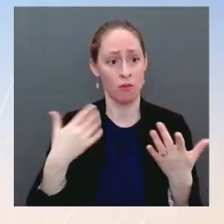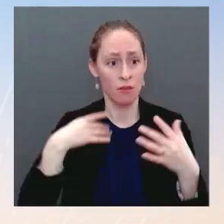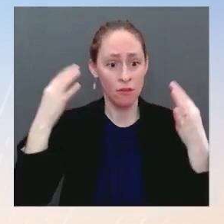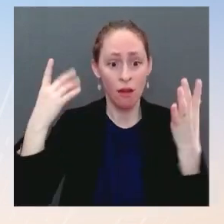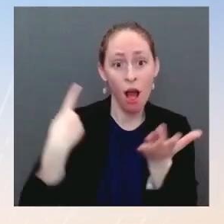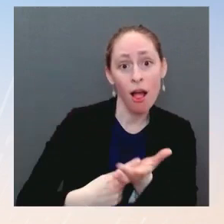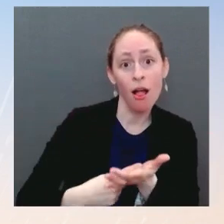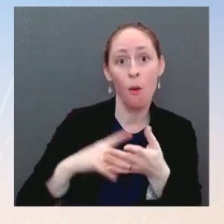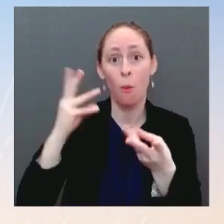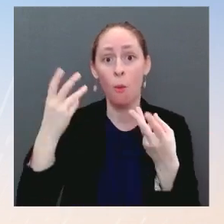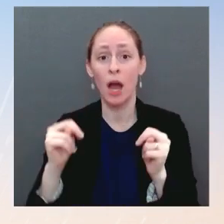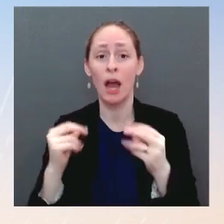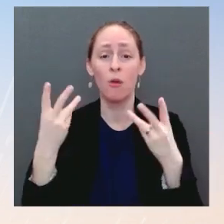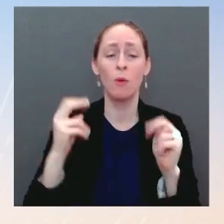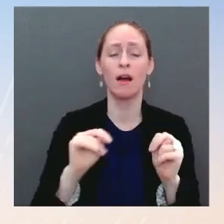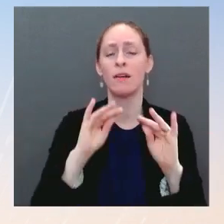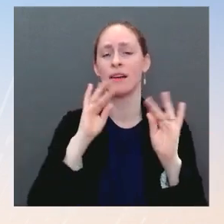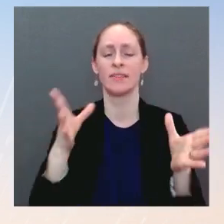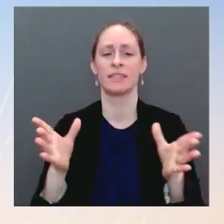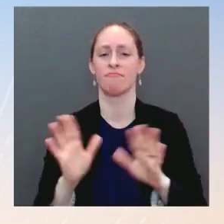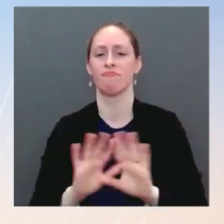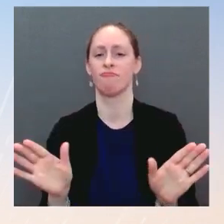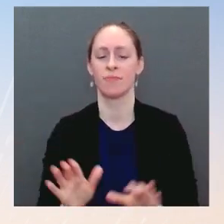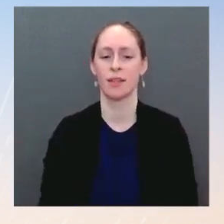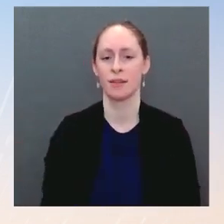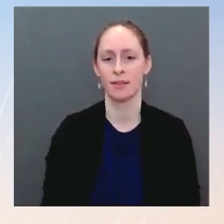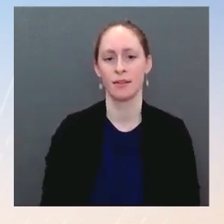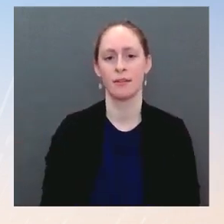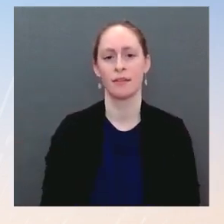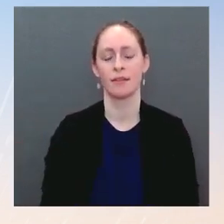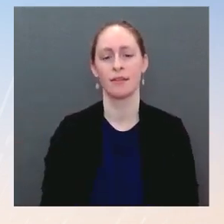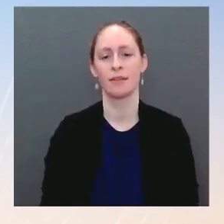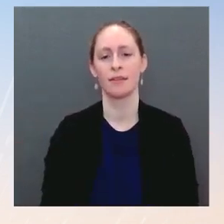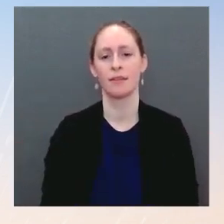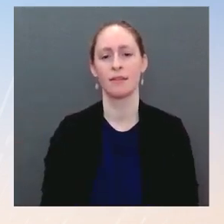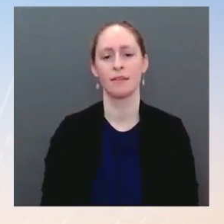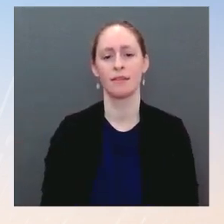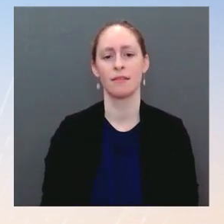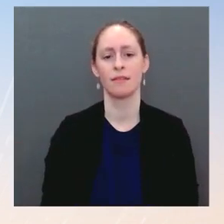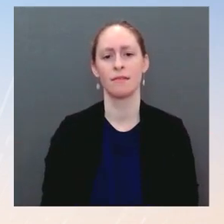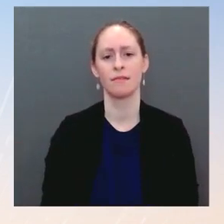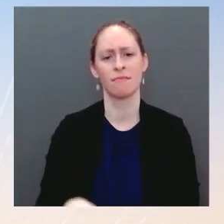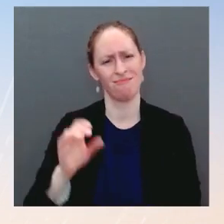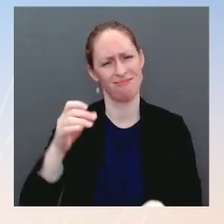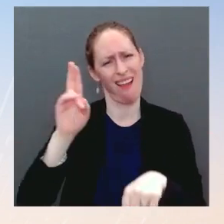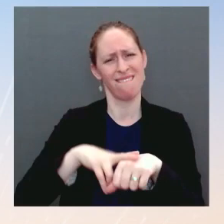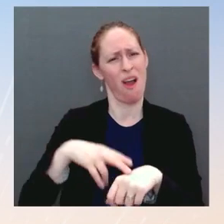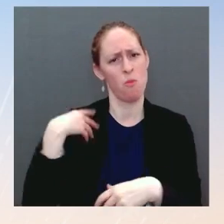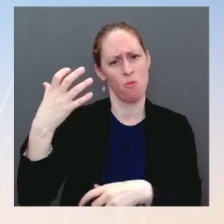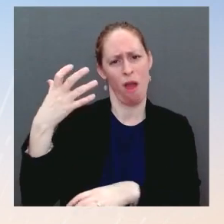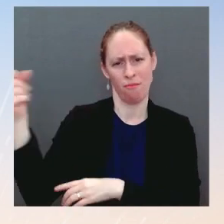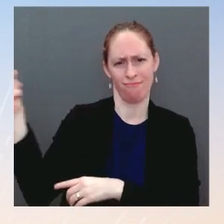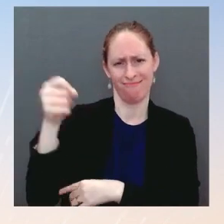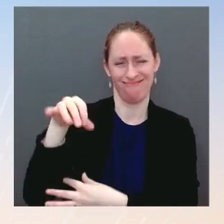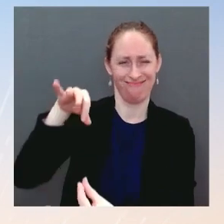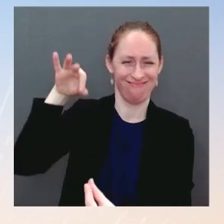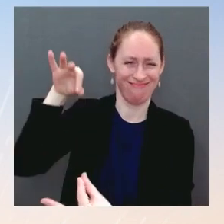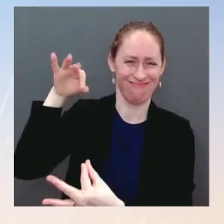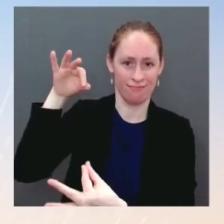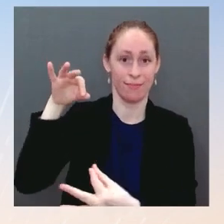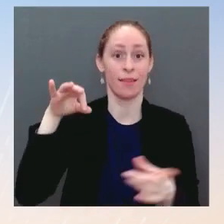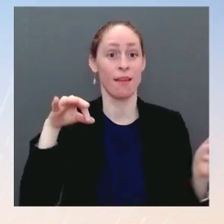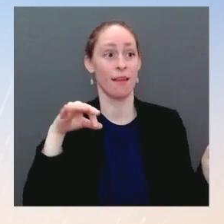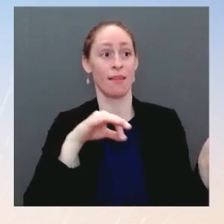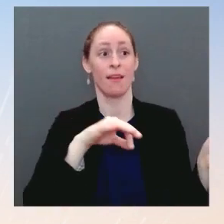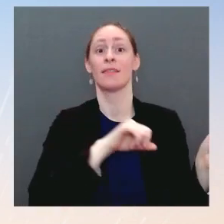the President nominating a highly qualified nominee, consulting with the Senate, and getting her confirmed. The But given that that's the timeline that the Senate Democrats are already talking about,